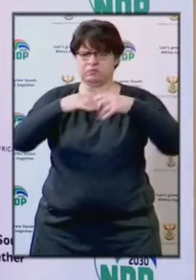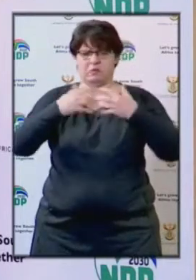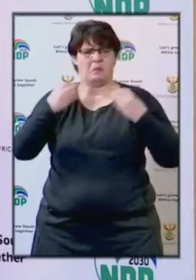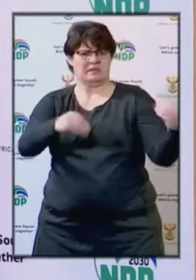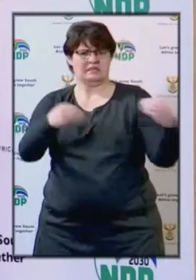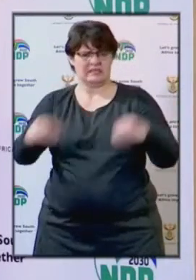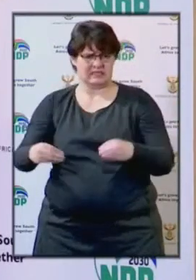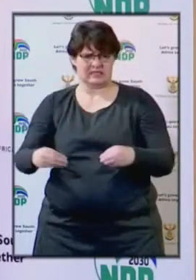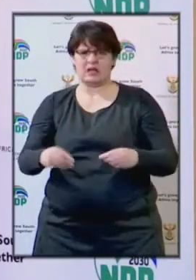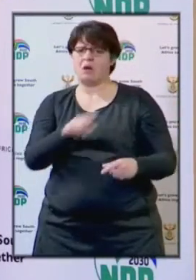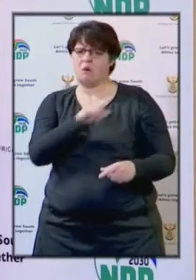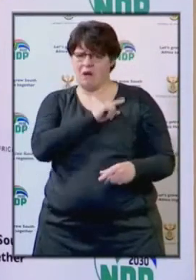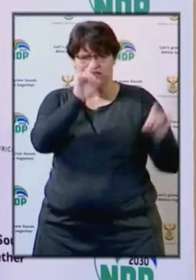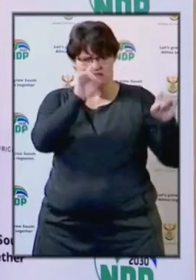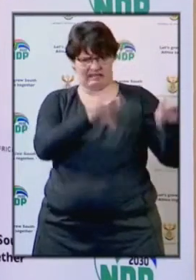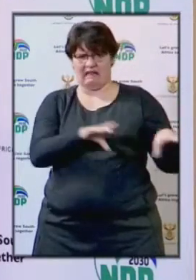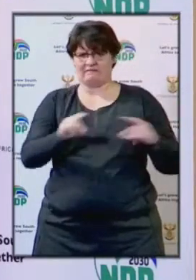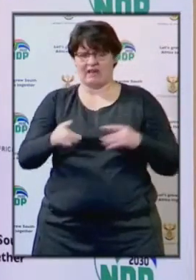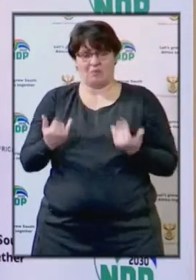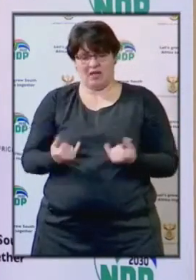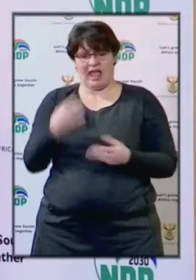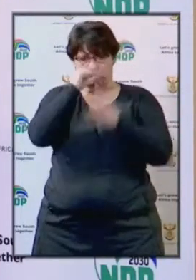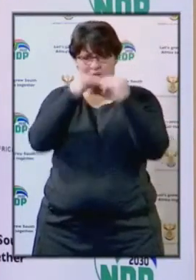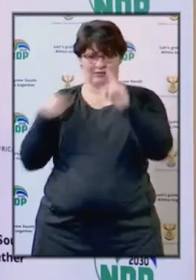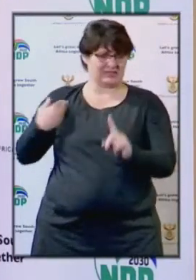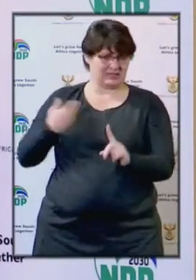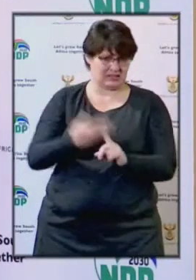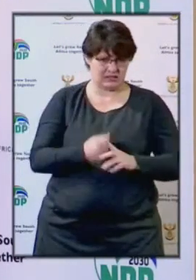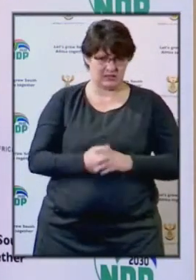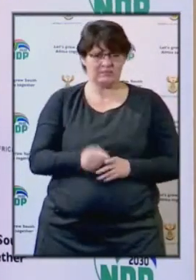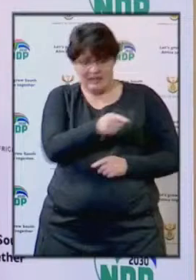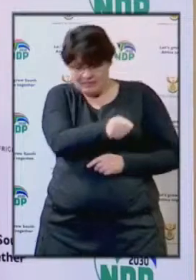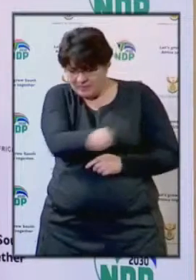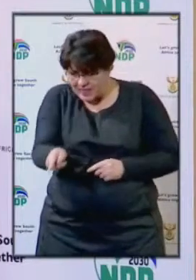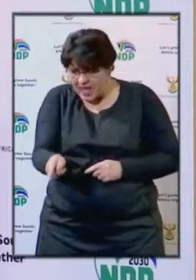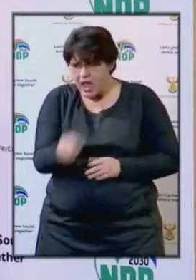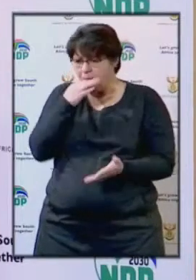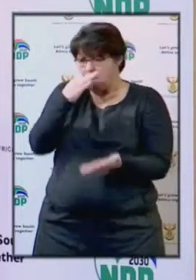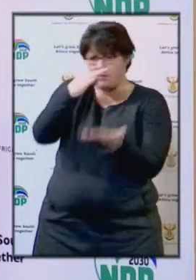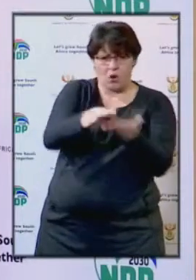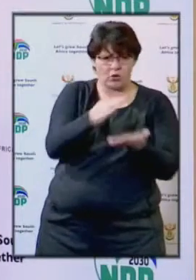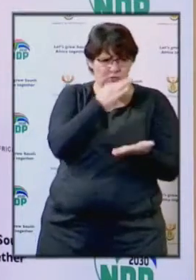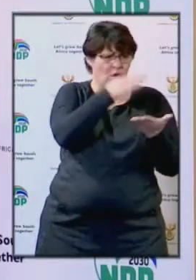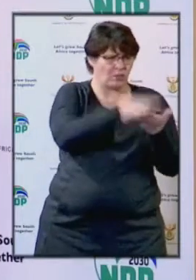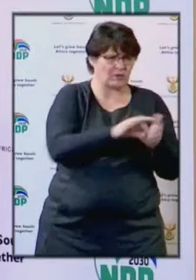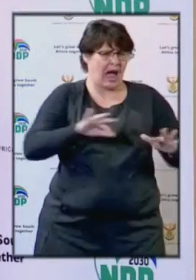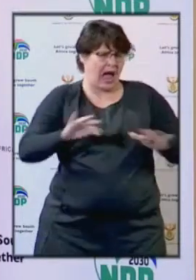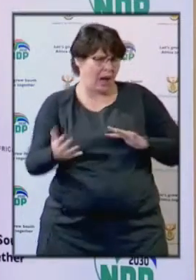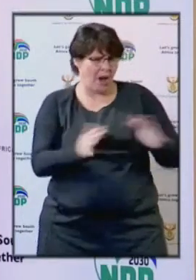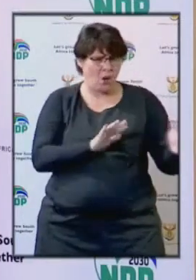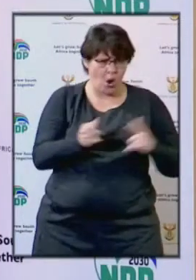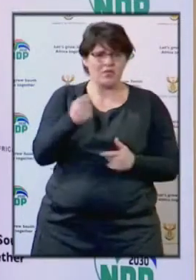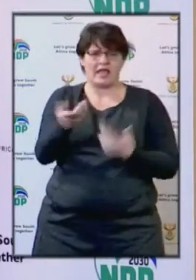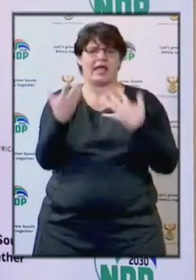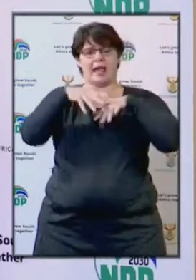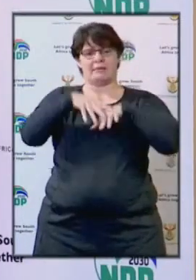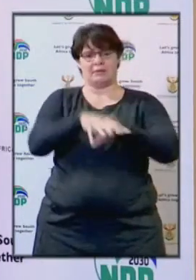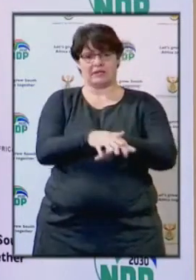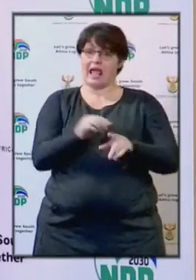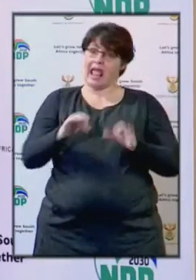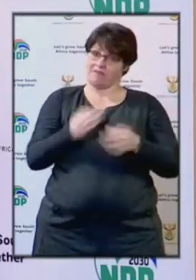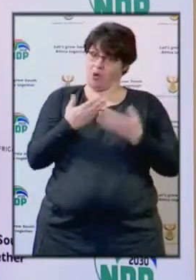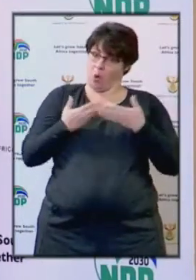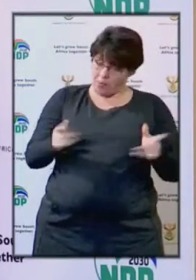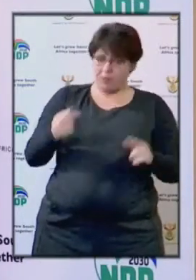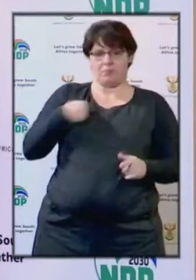as we are currently experiencing. They have made several proposals regarding the measures they intend to implement when their